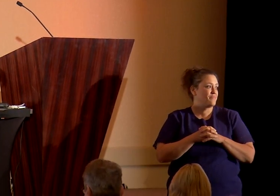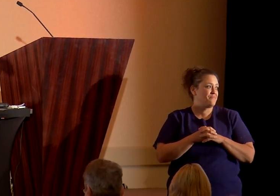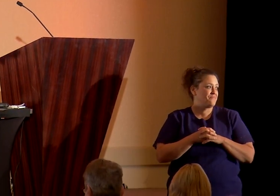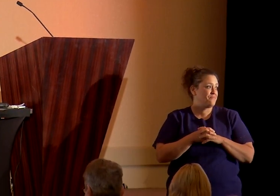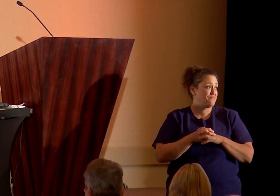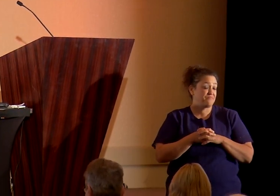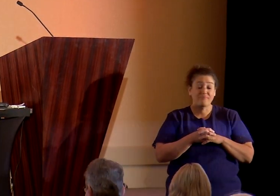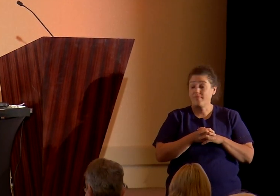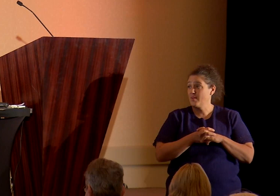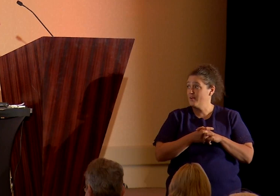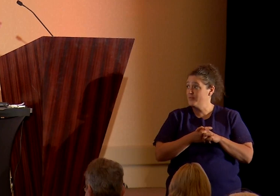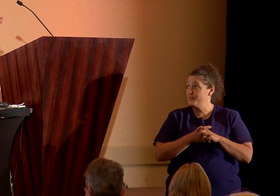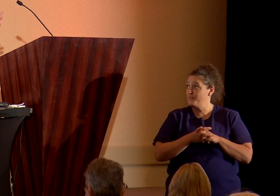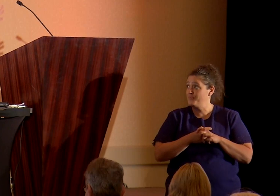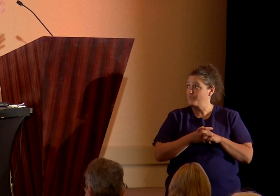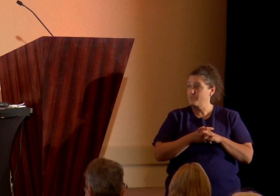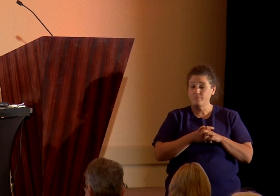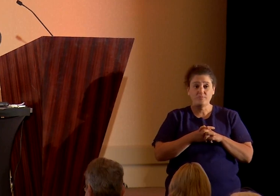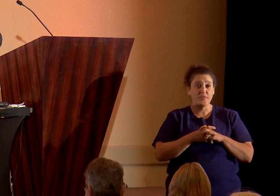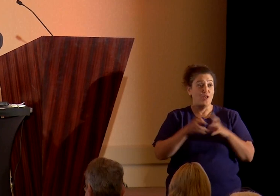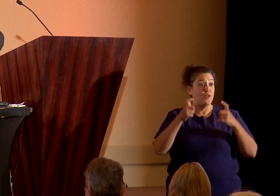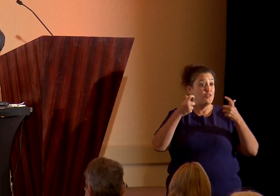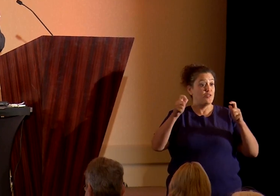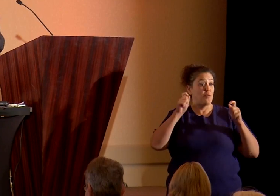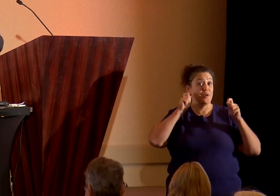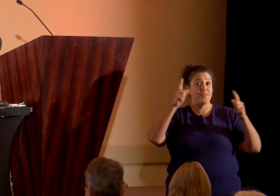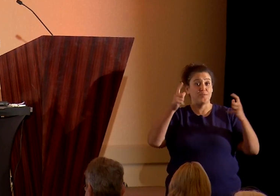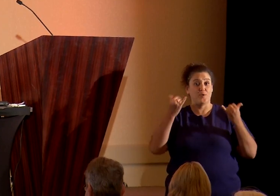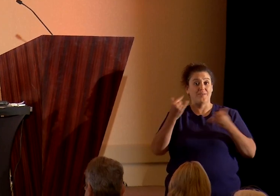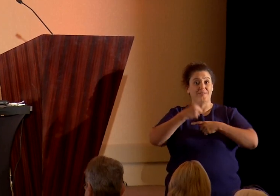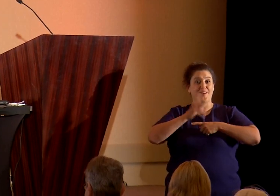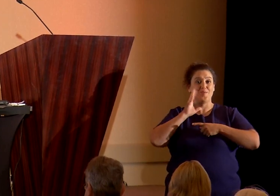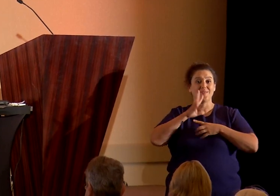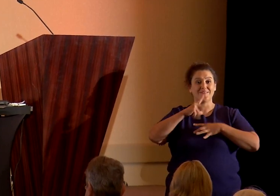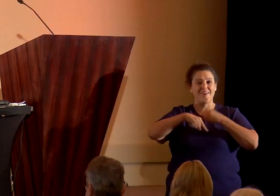So, big surprise, I'm going to be giving a talk about the Mormons today.